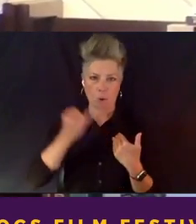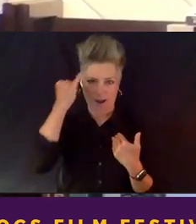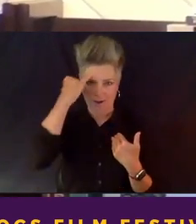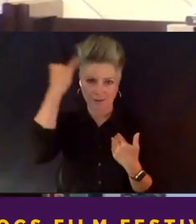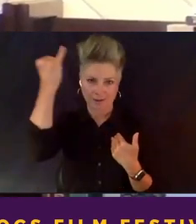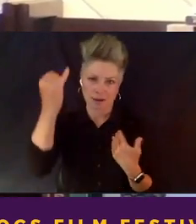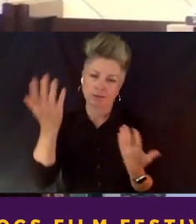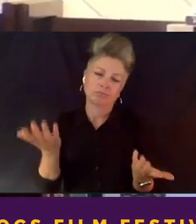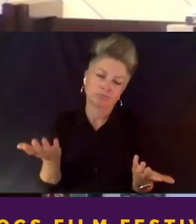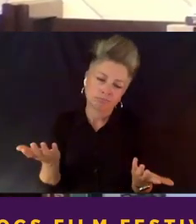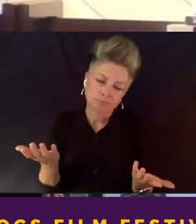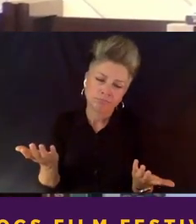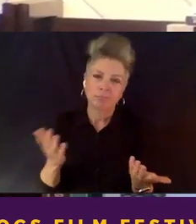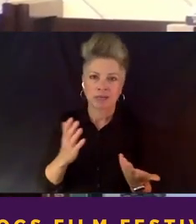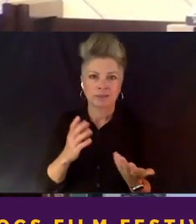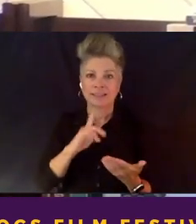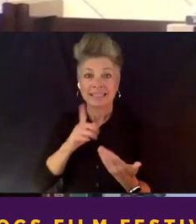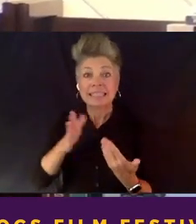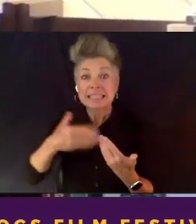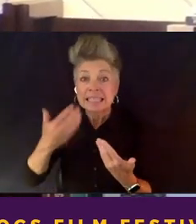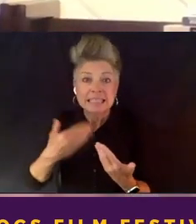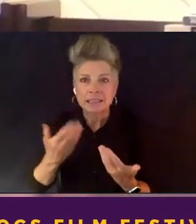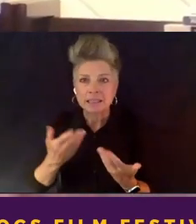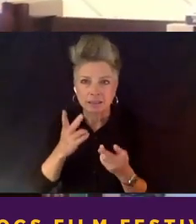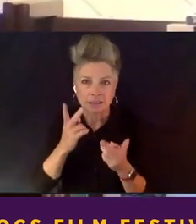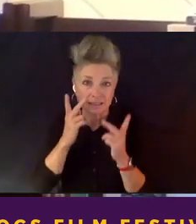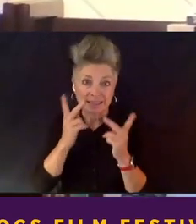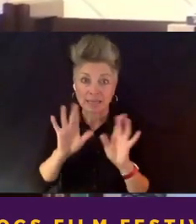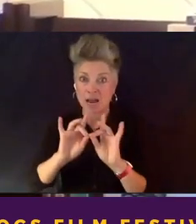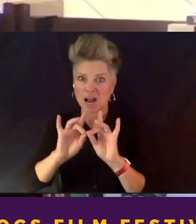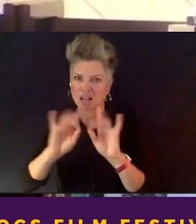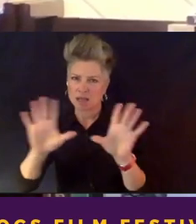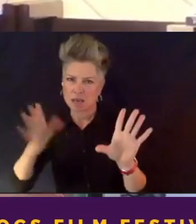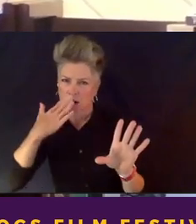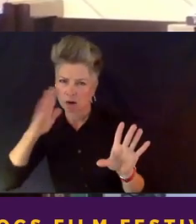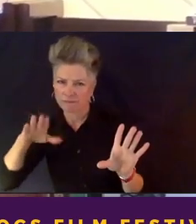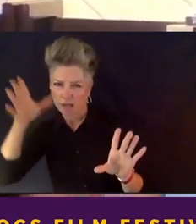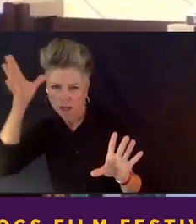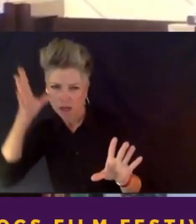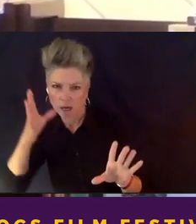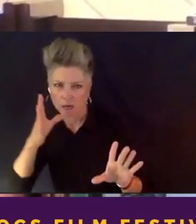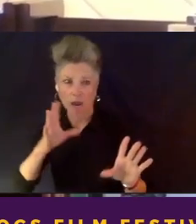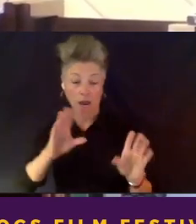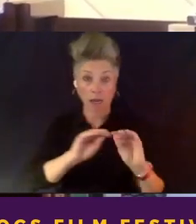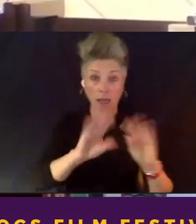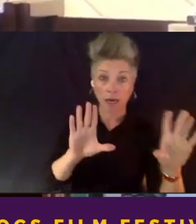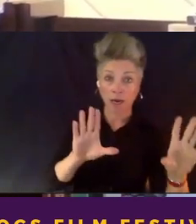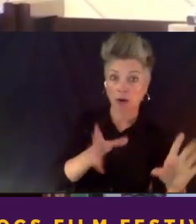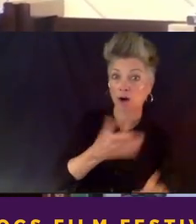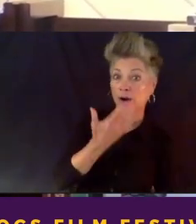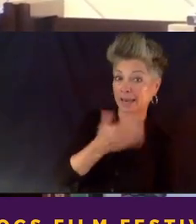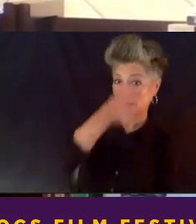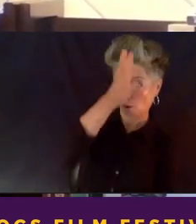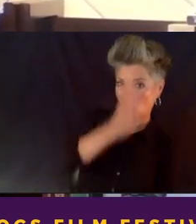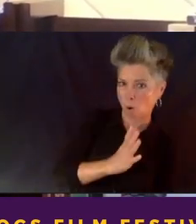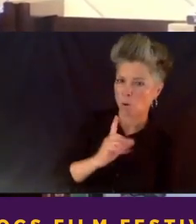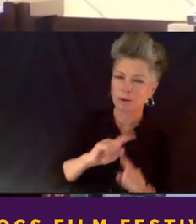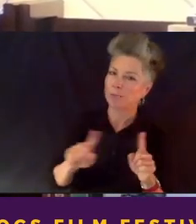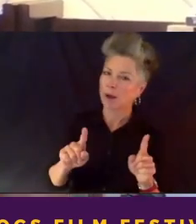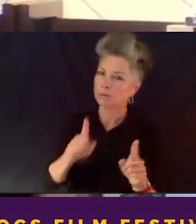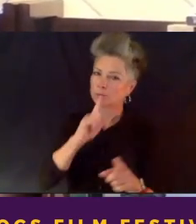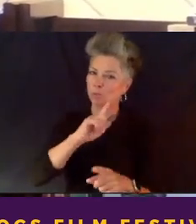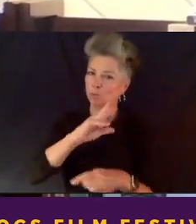you know, um, you know, it's easy to, to see a clear villain and a clear hero, but reality often is not that way. Um,